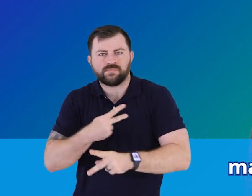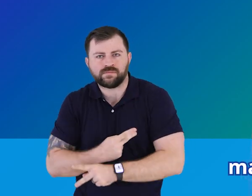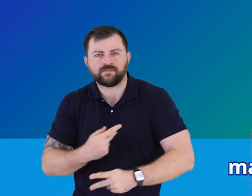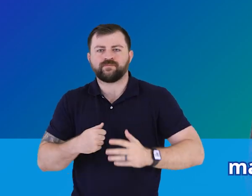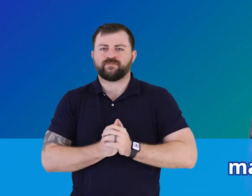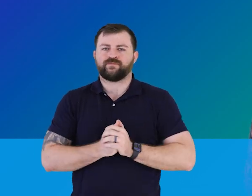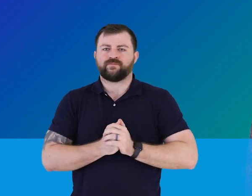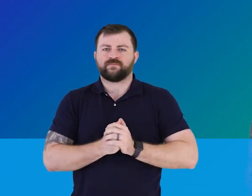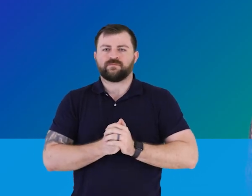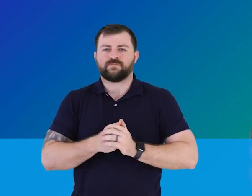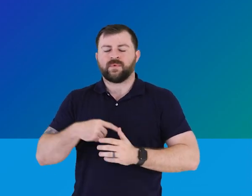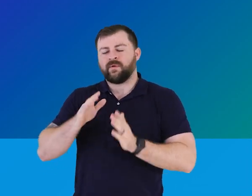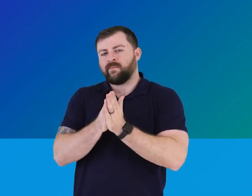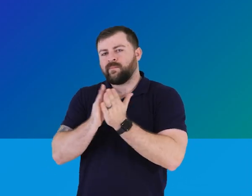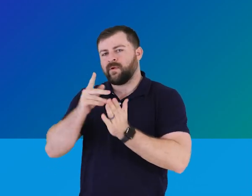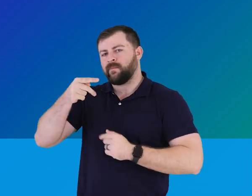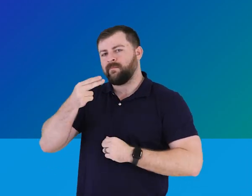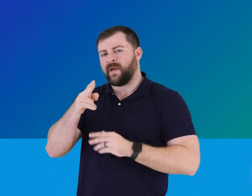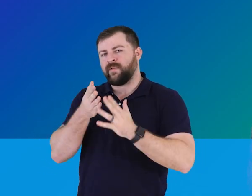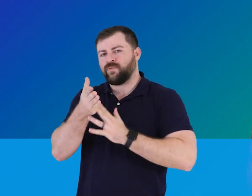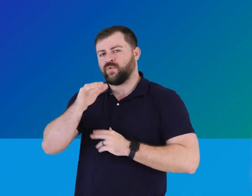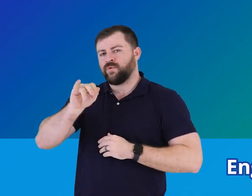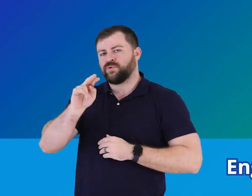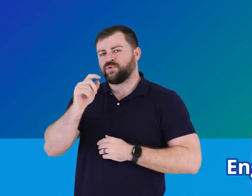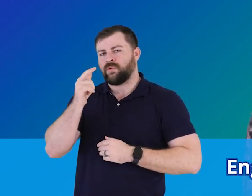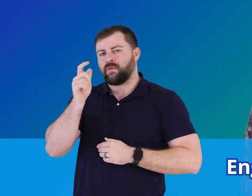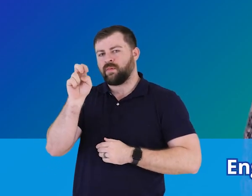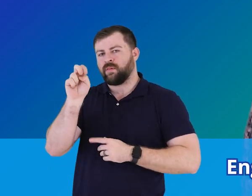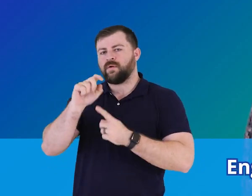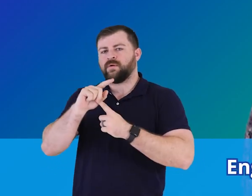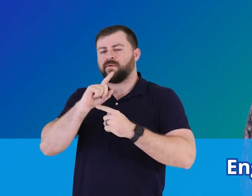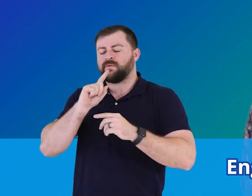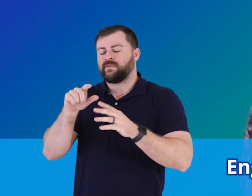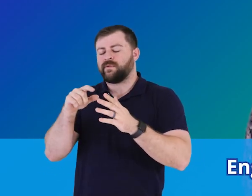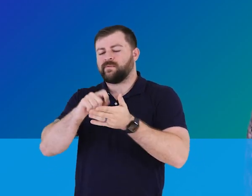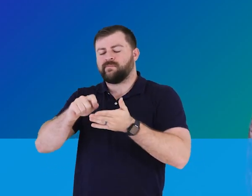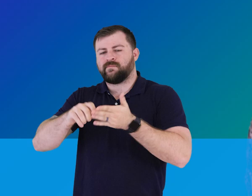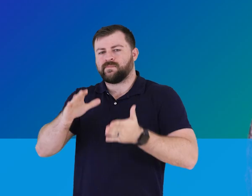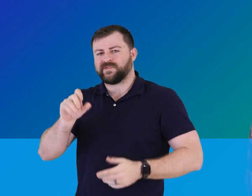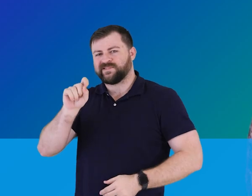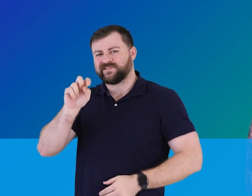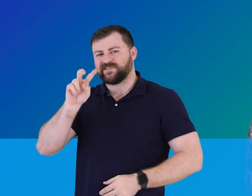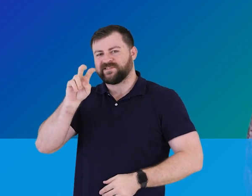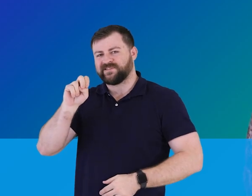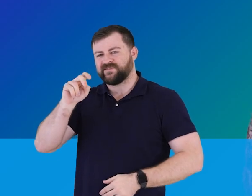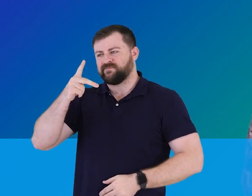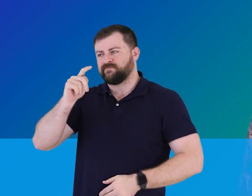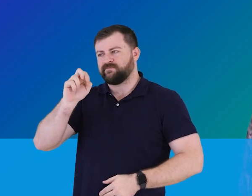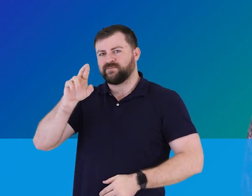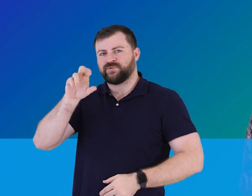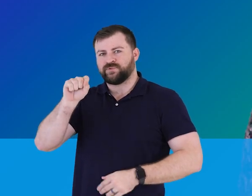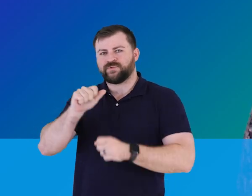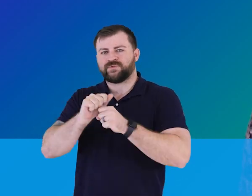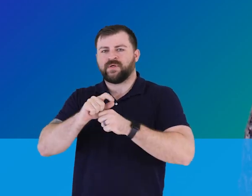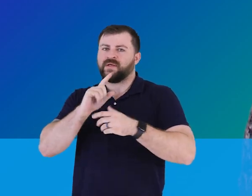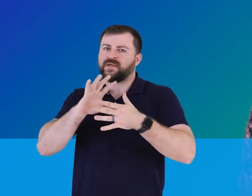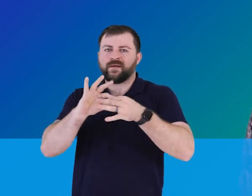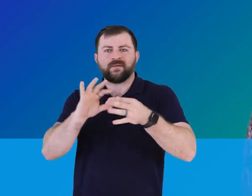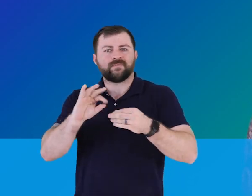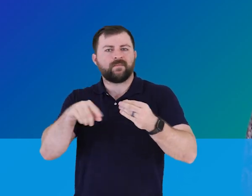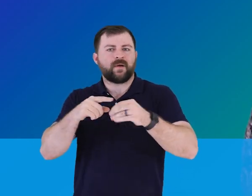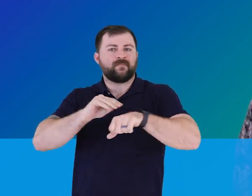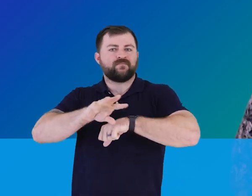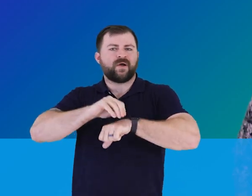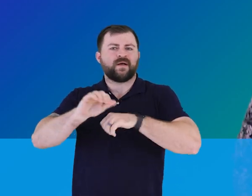deepened. In his book, A Path Through the Jungle, English Psychiatrist and Professor Steve Peters shares brilliant advice